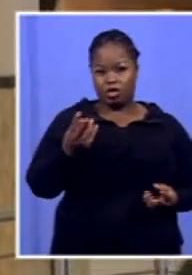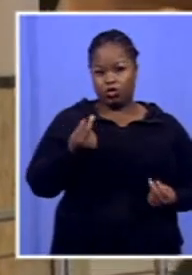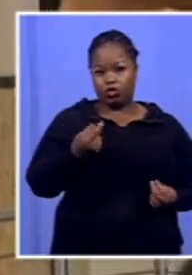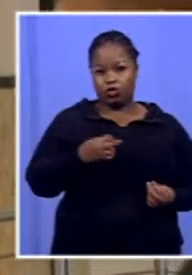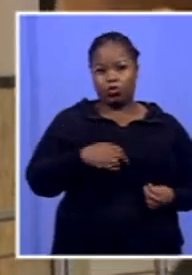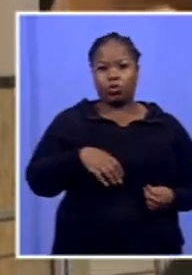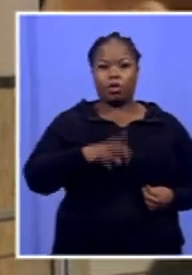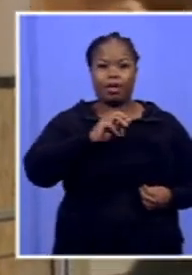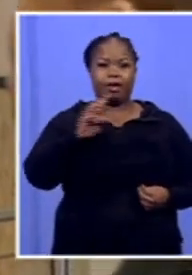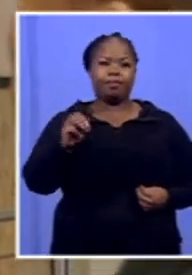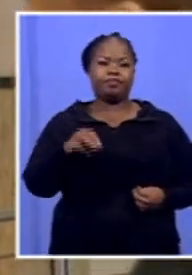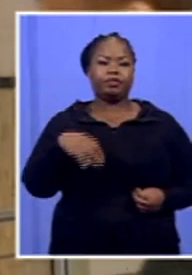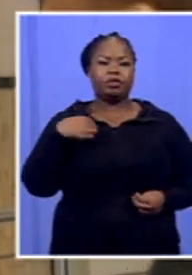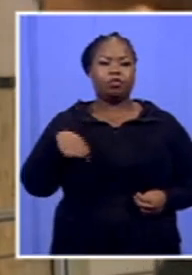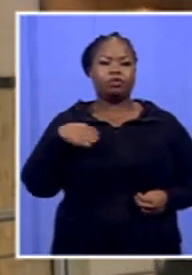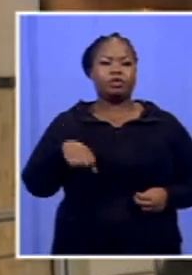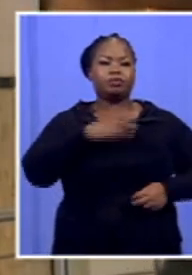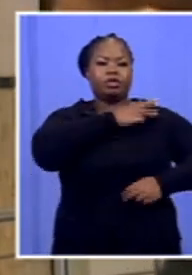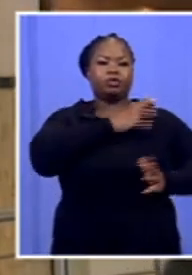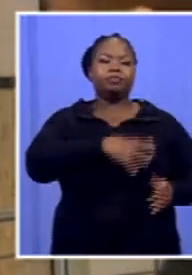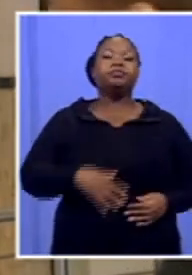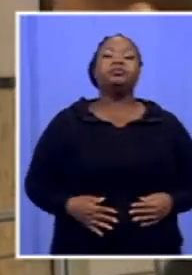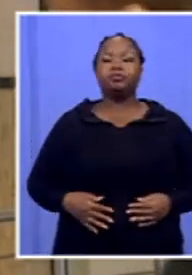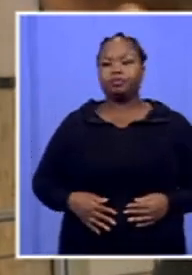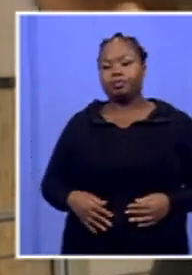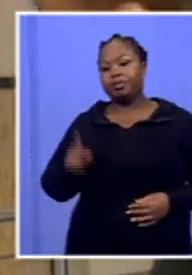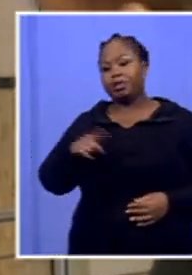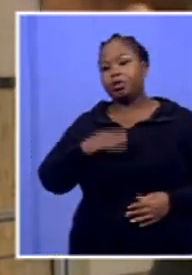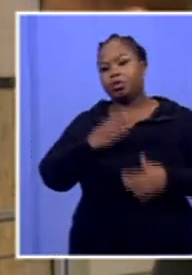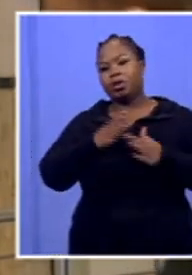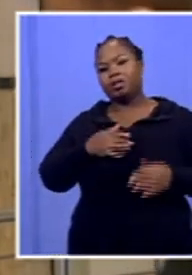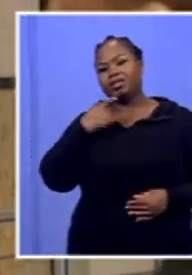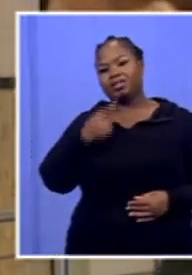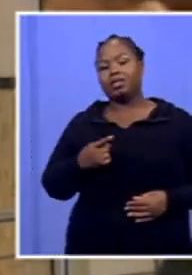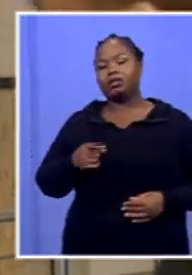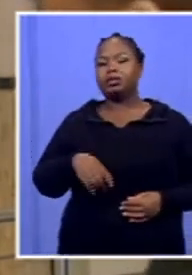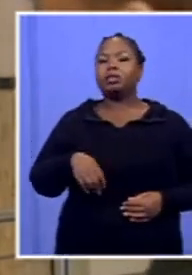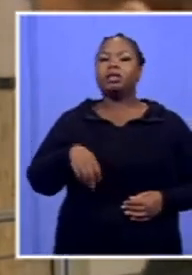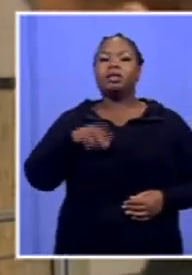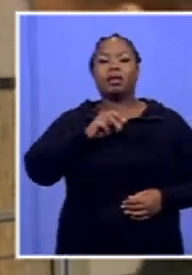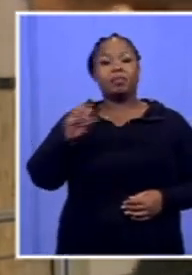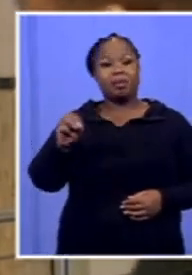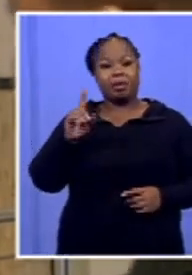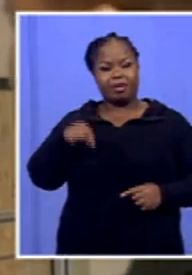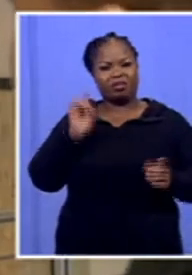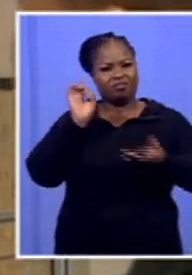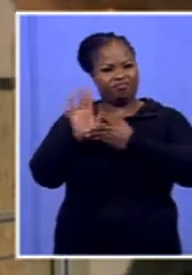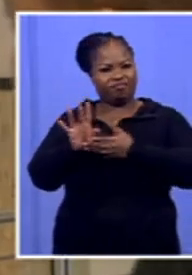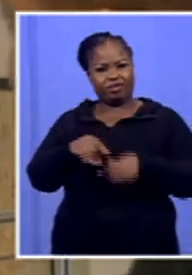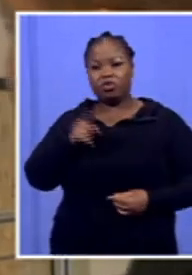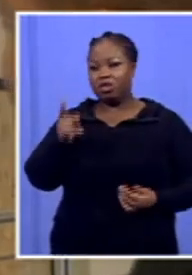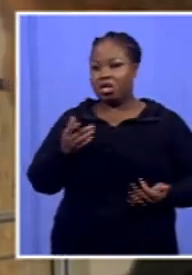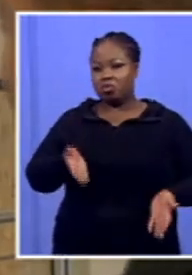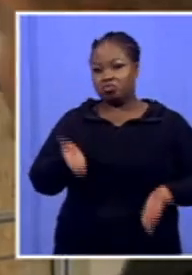for Steve Trader. So the workers, they've been demanding that the acting MM be fired, so you guys now have given